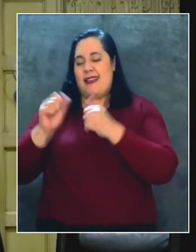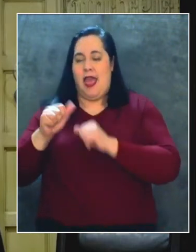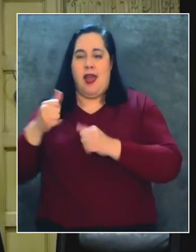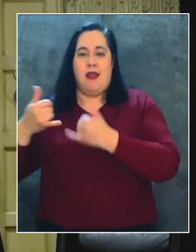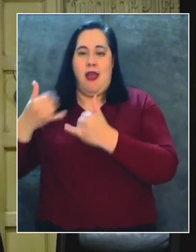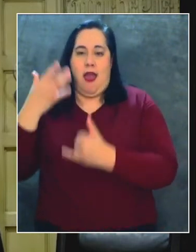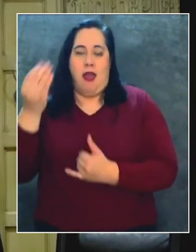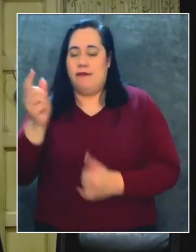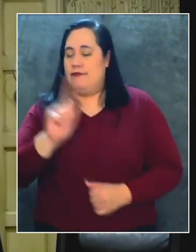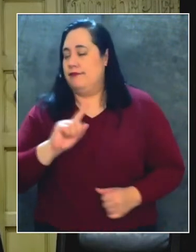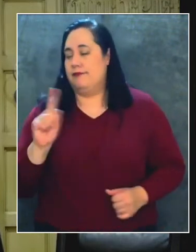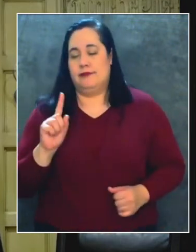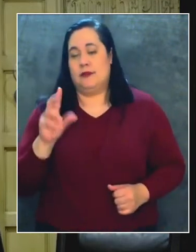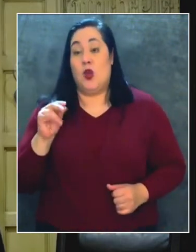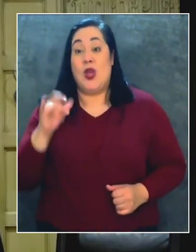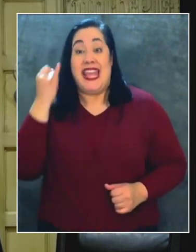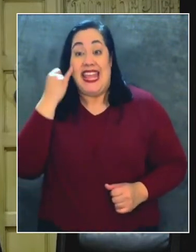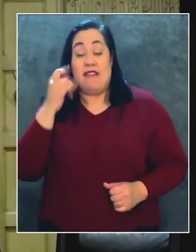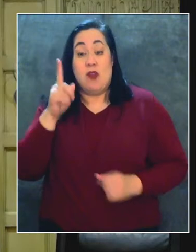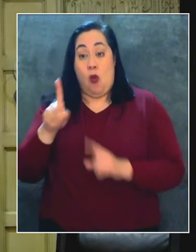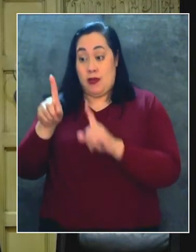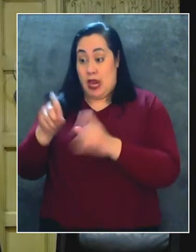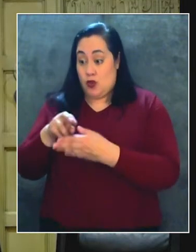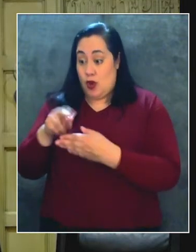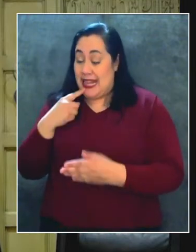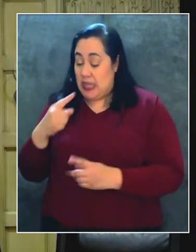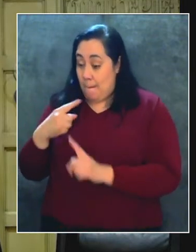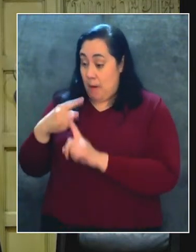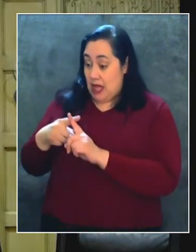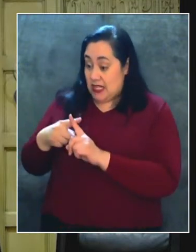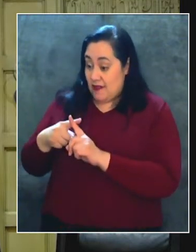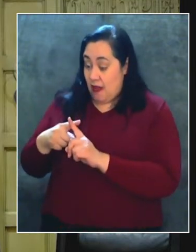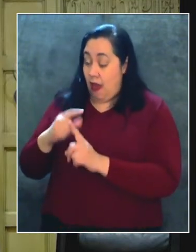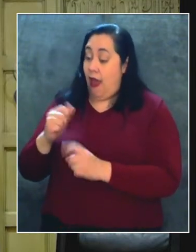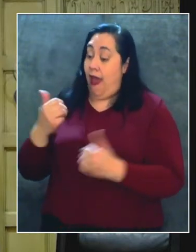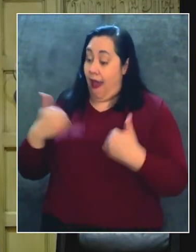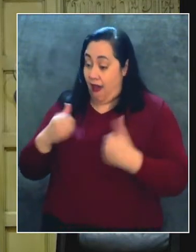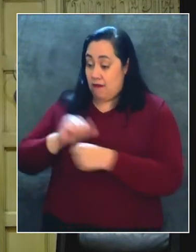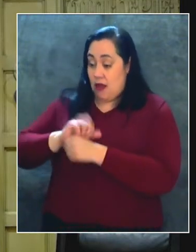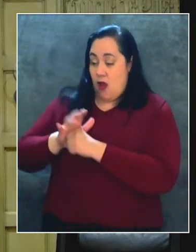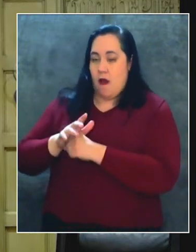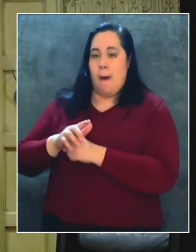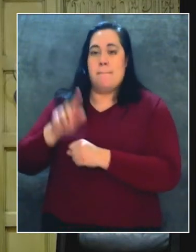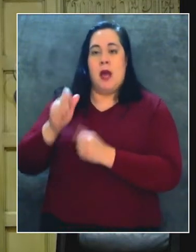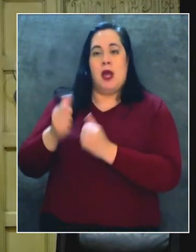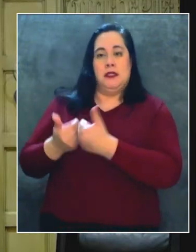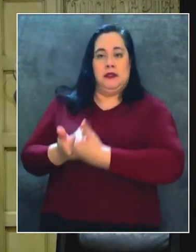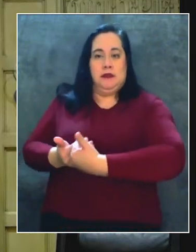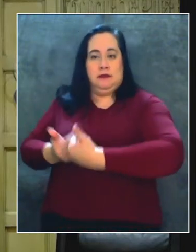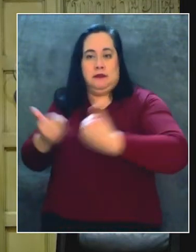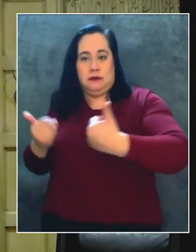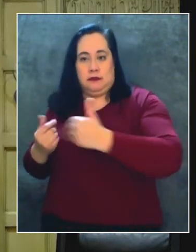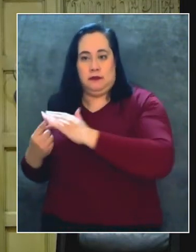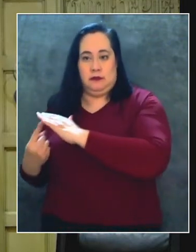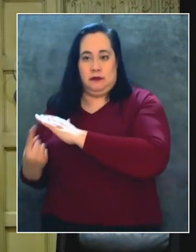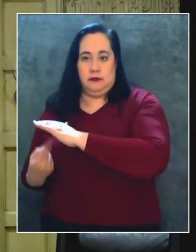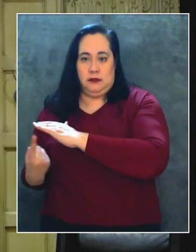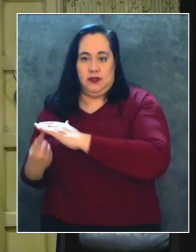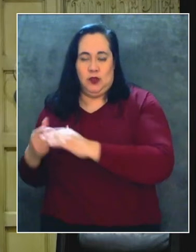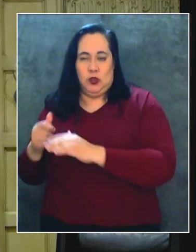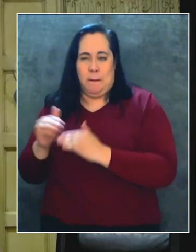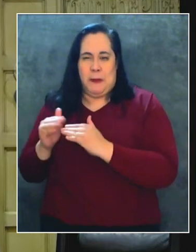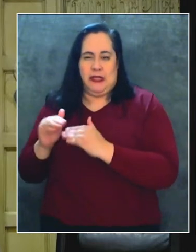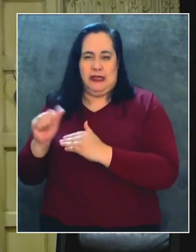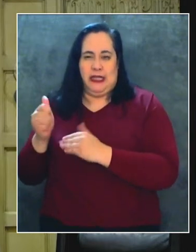Y si recibe un resultado positivo, aíslese durante al menos 10 días desde cuando